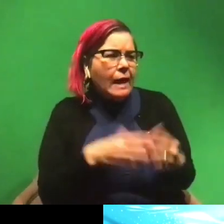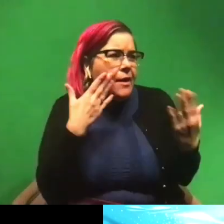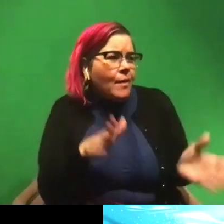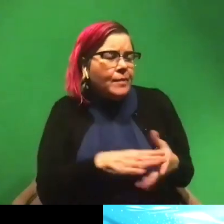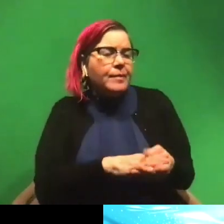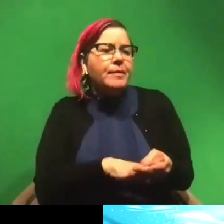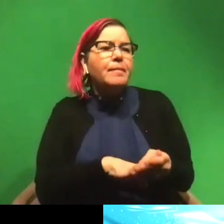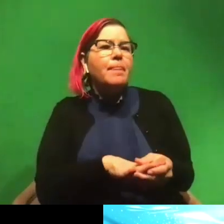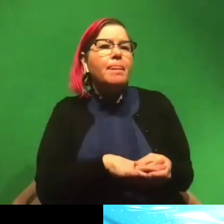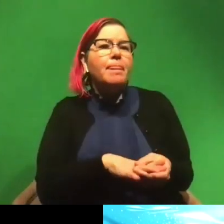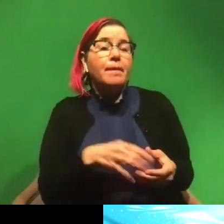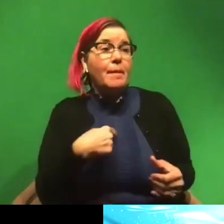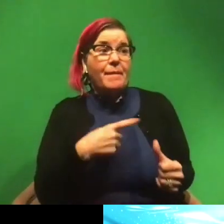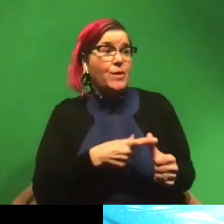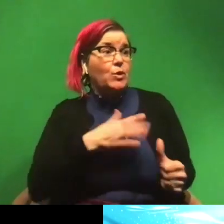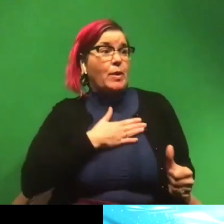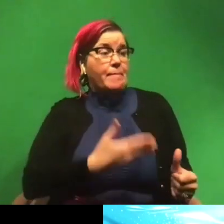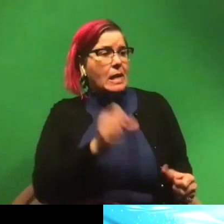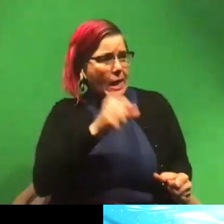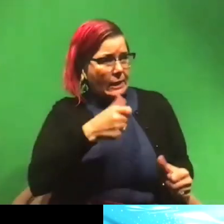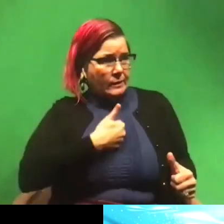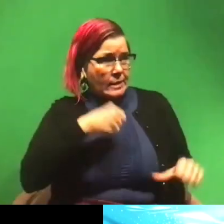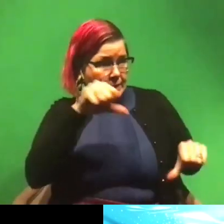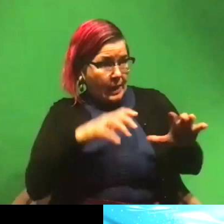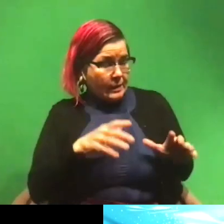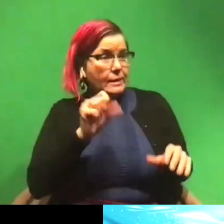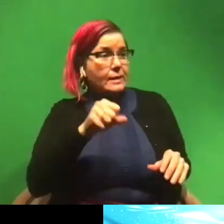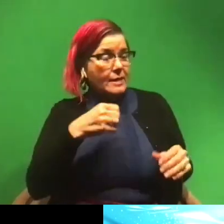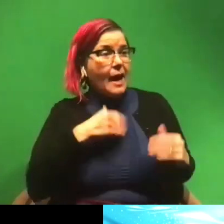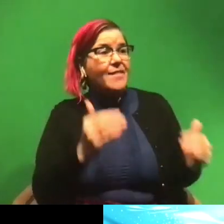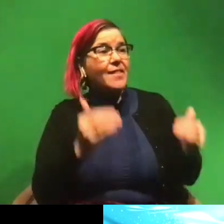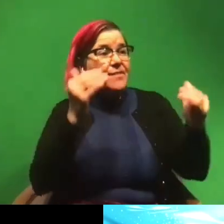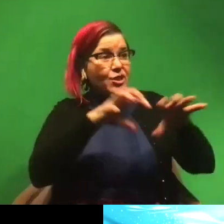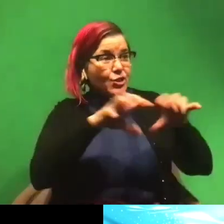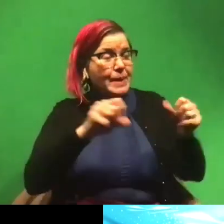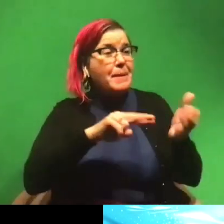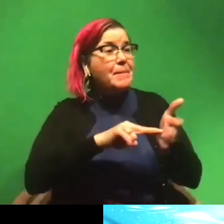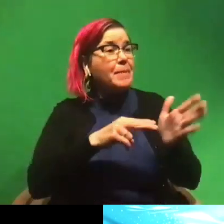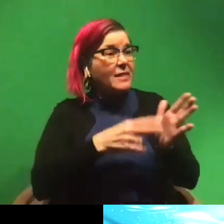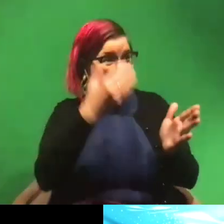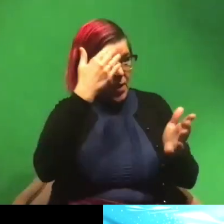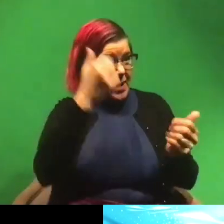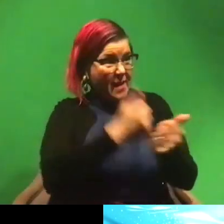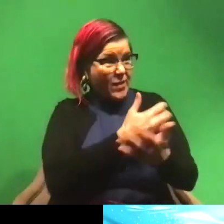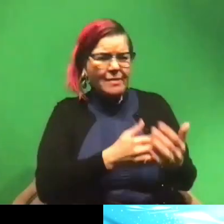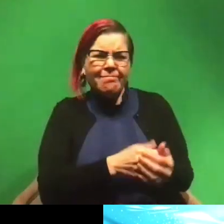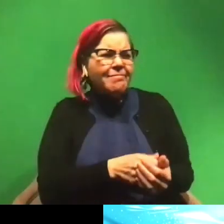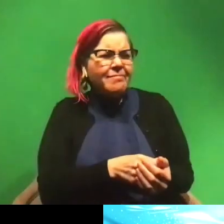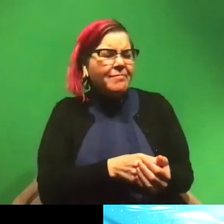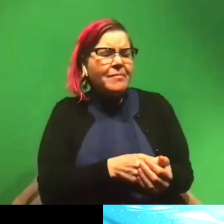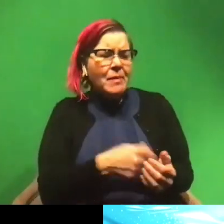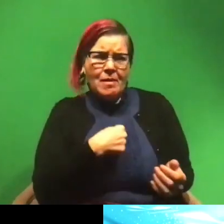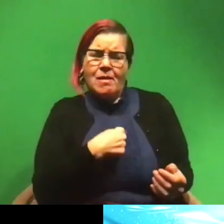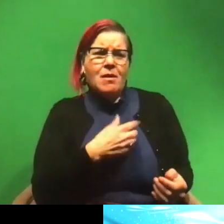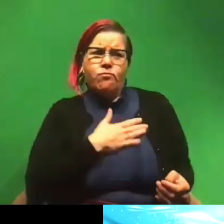And I will be the first to tell them like, yes, I am a scientist. Yes. I have an advanced degree. That does not mean that I know everything. And I am more than willing